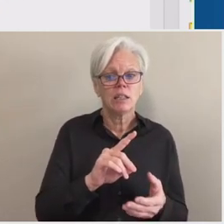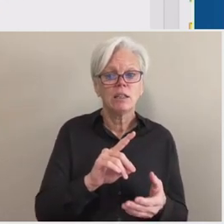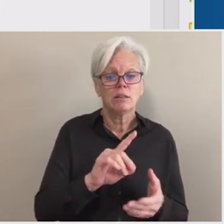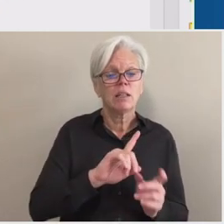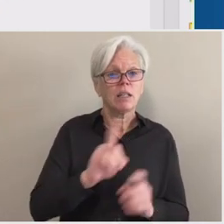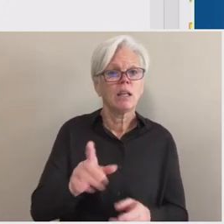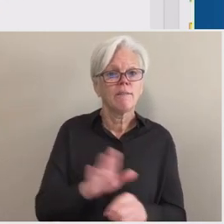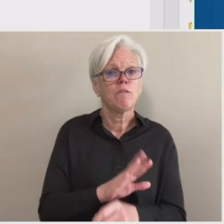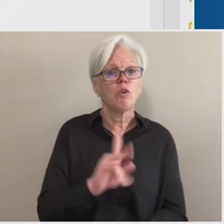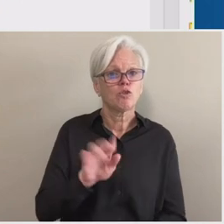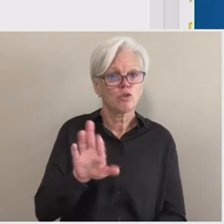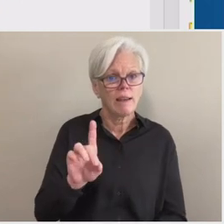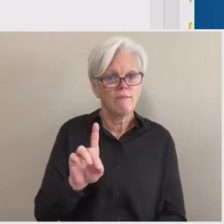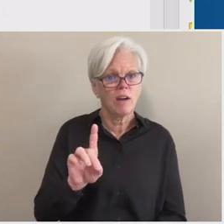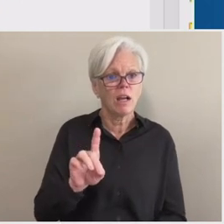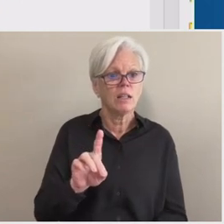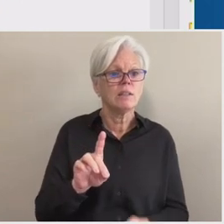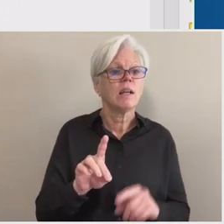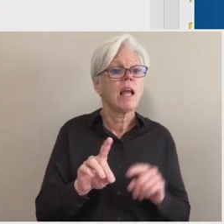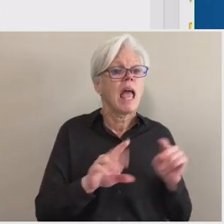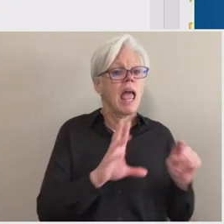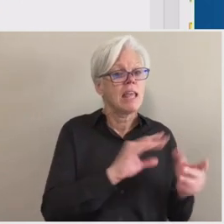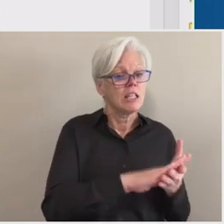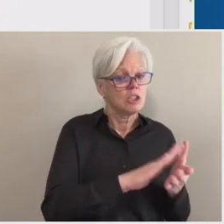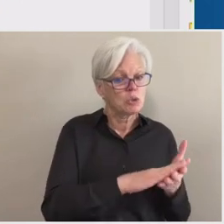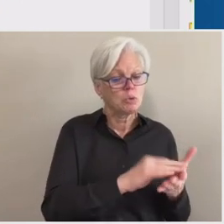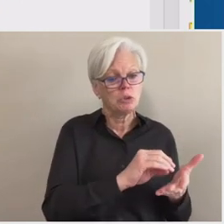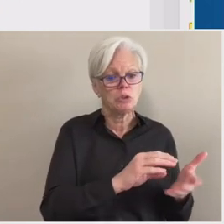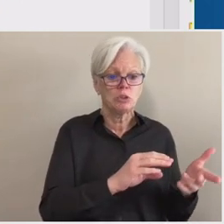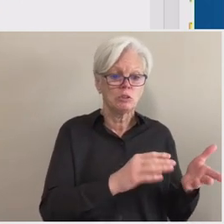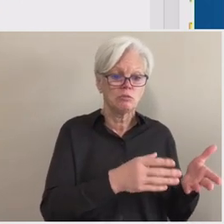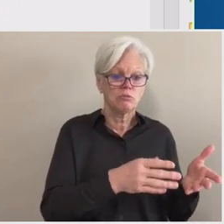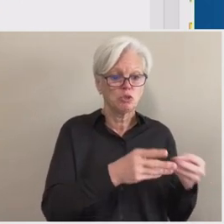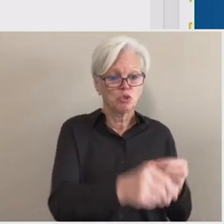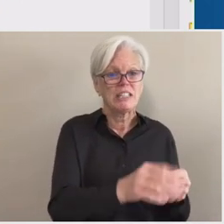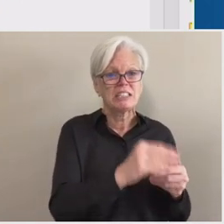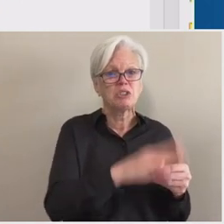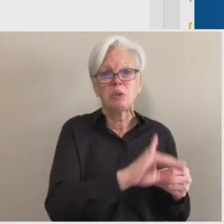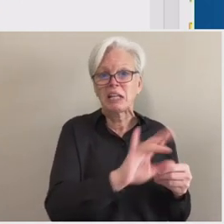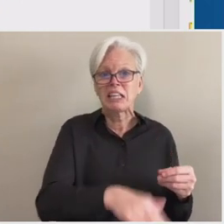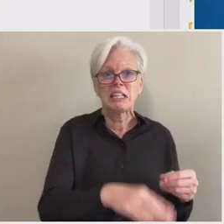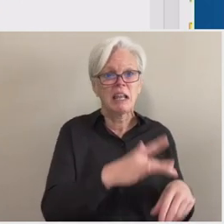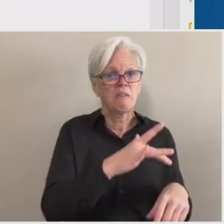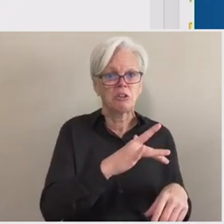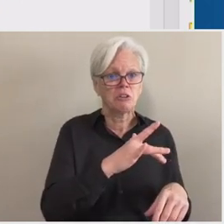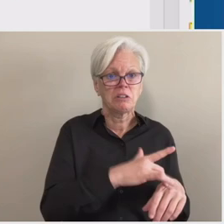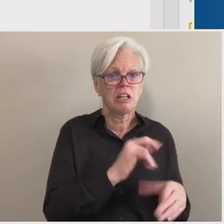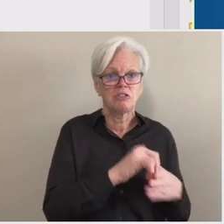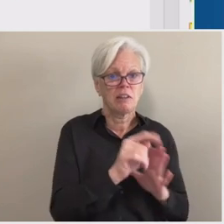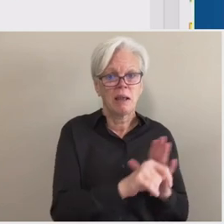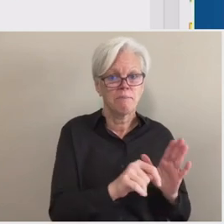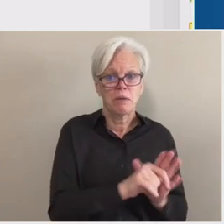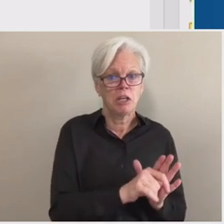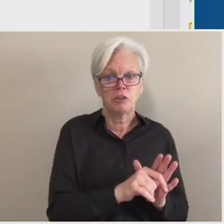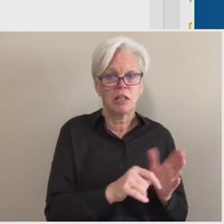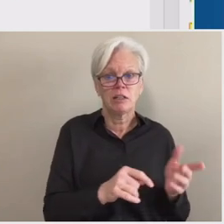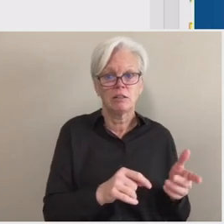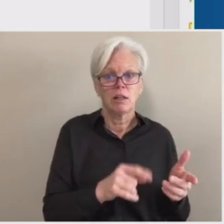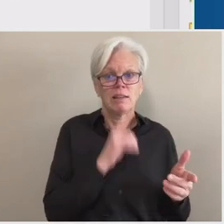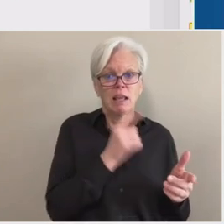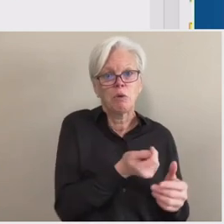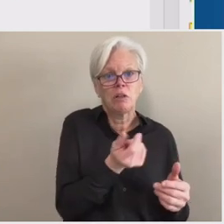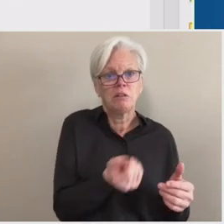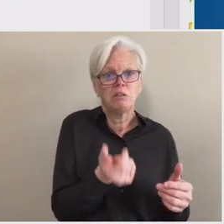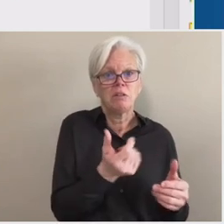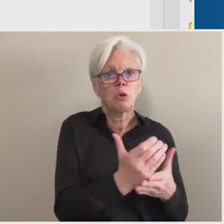having never attended the period, essentially, in some cases going as far as to omit that any courses from their transcript